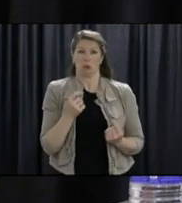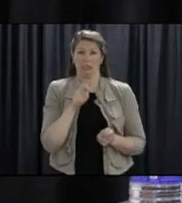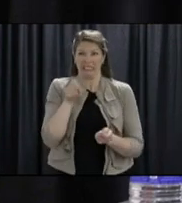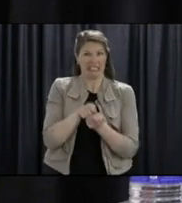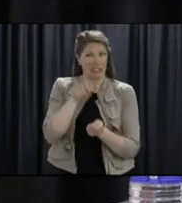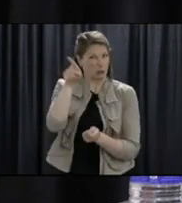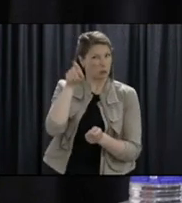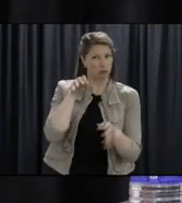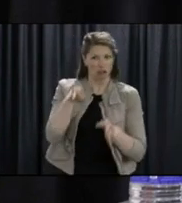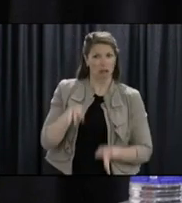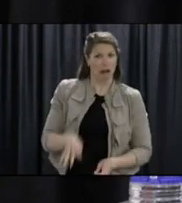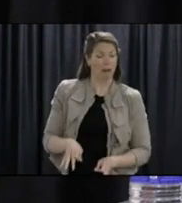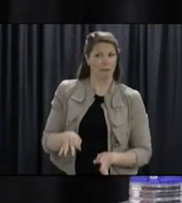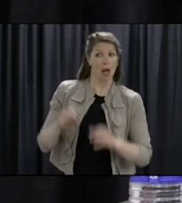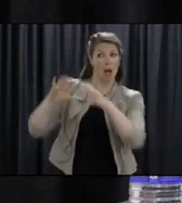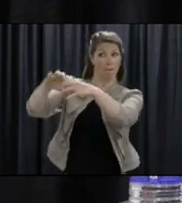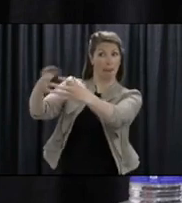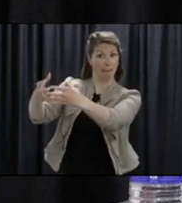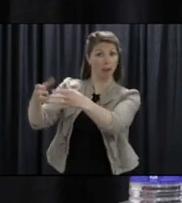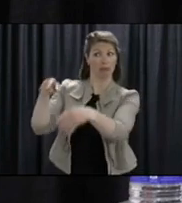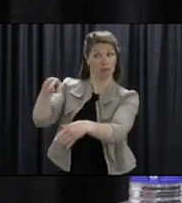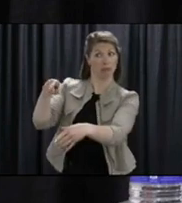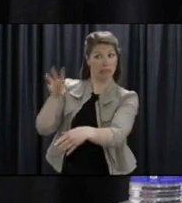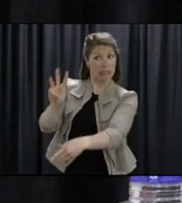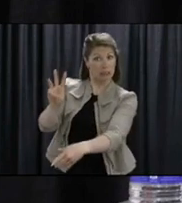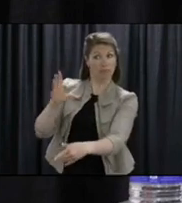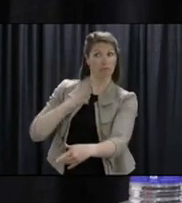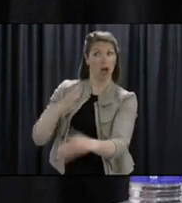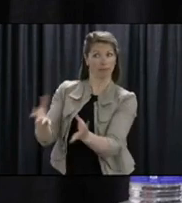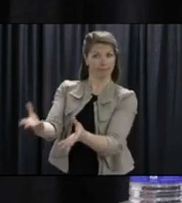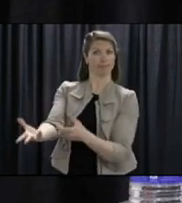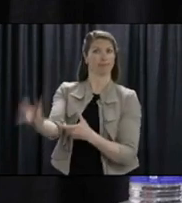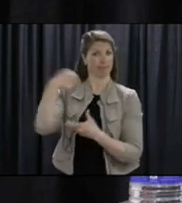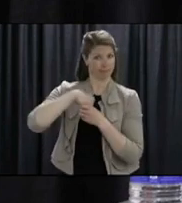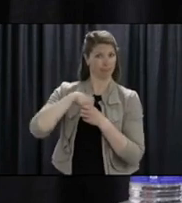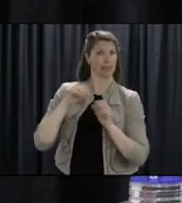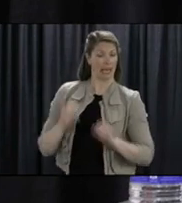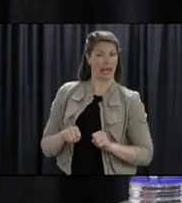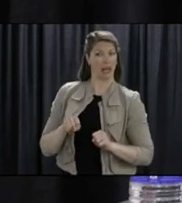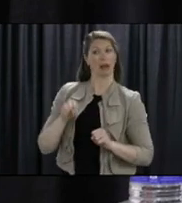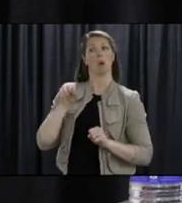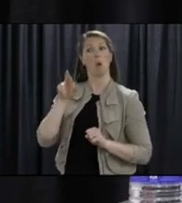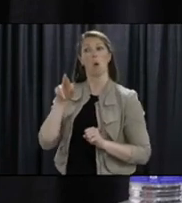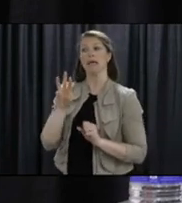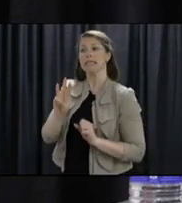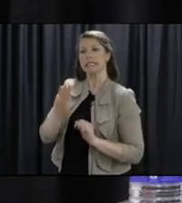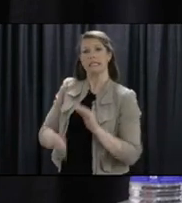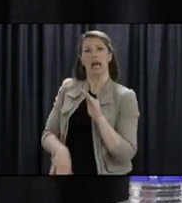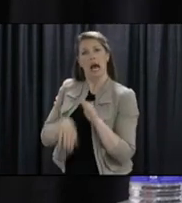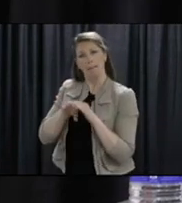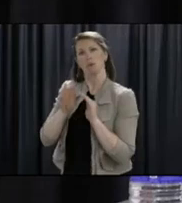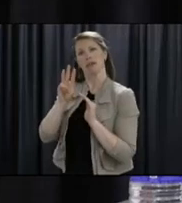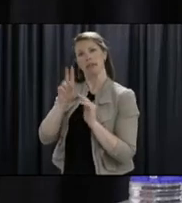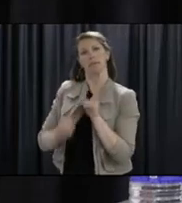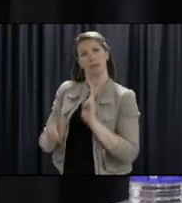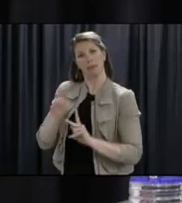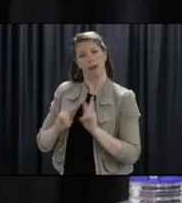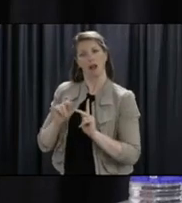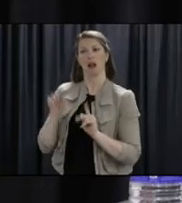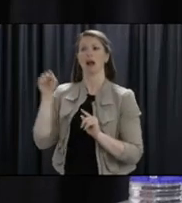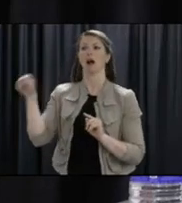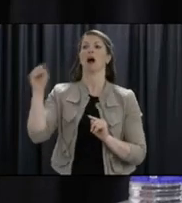um, we want to give people some, um, uh, some break from, from this separate, this social